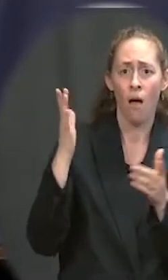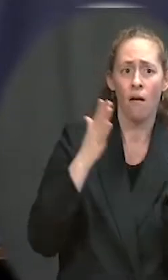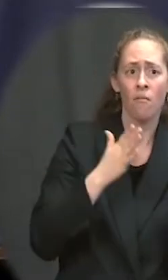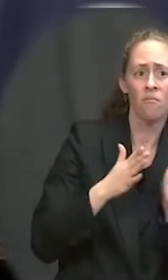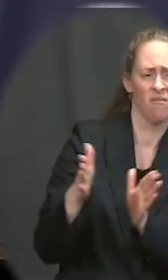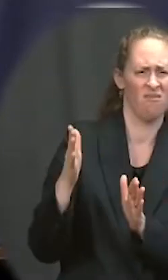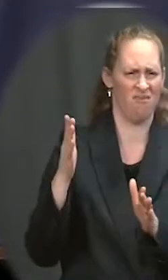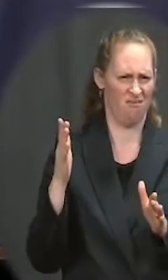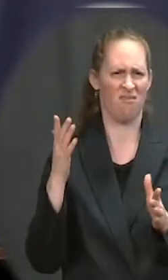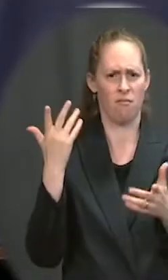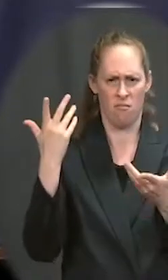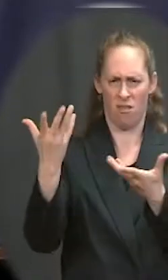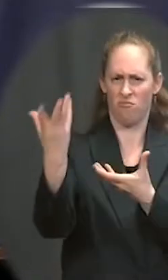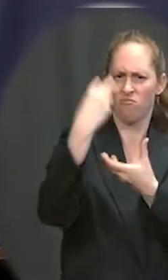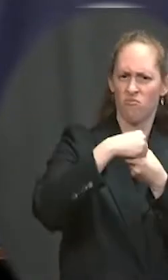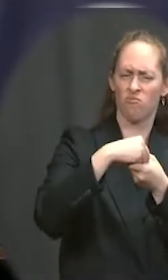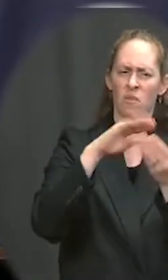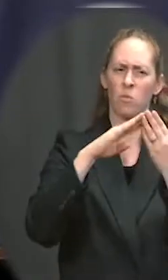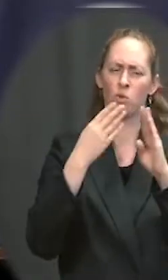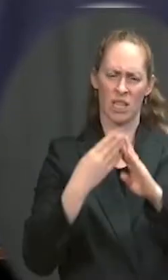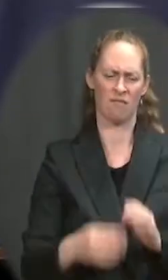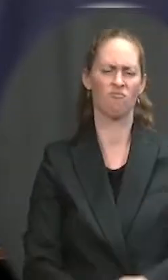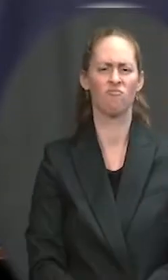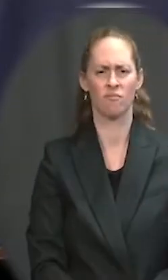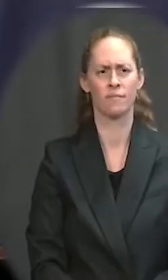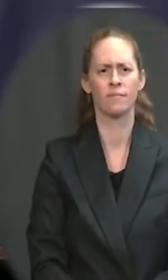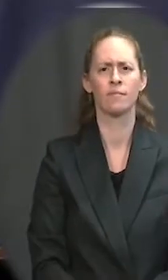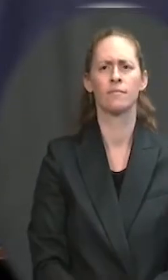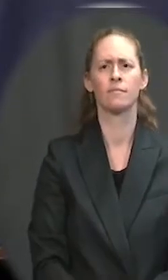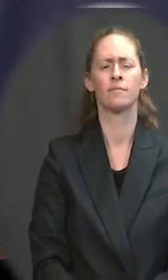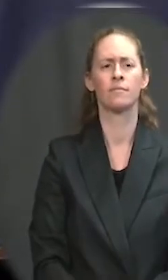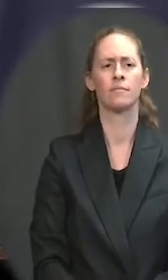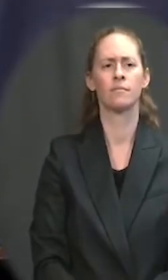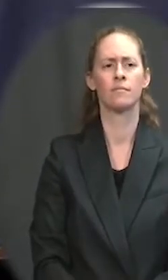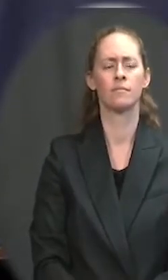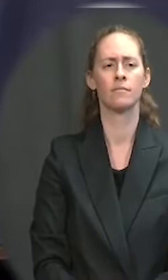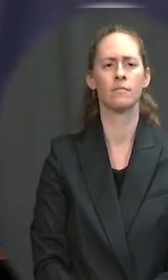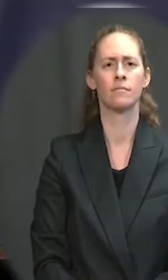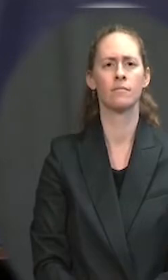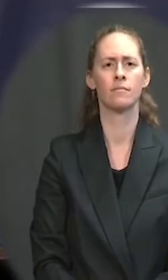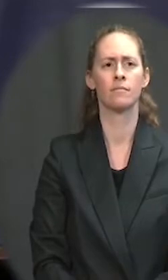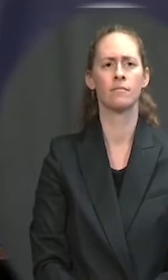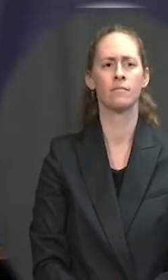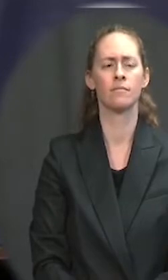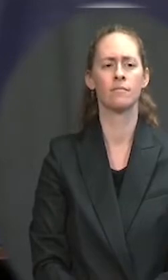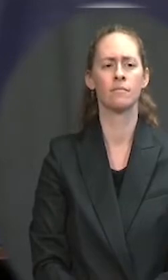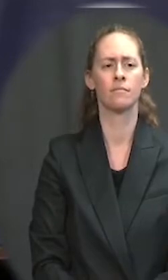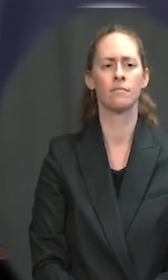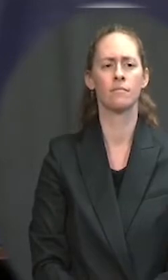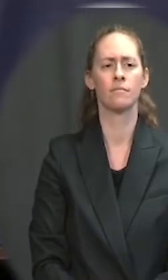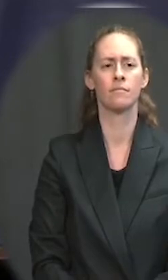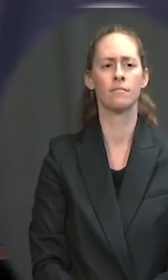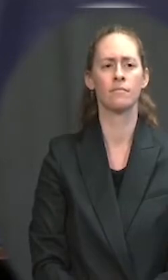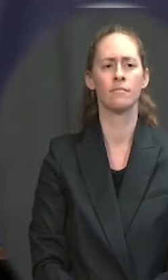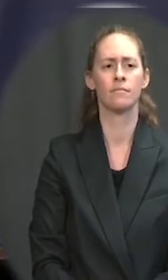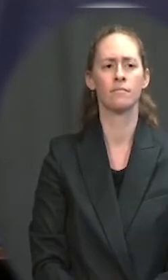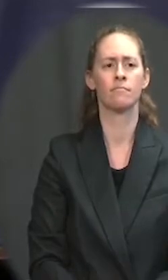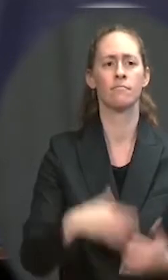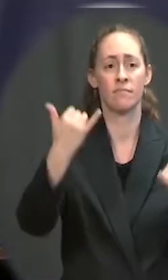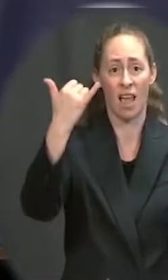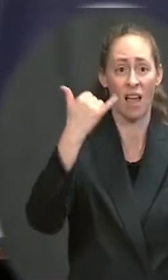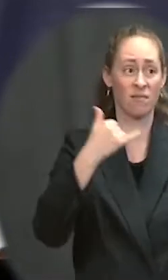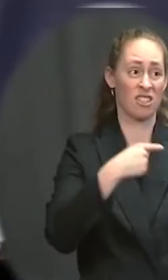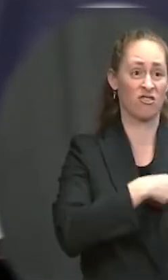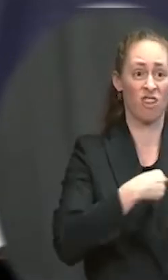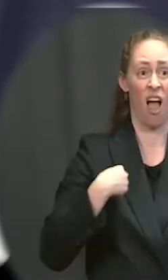Right now, there is a huge Chinese rocket in outer space that's going to be crashing down to Earth, likely on Saturday.